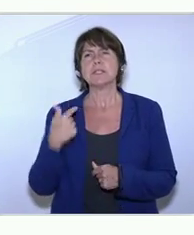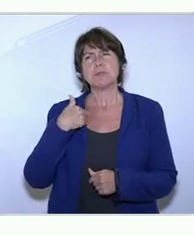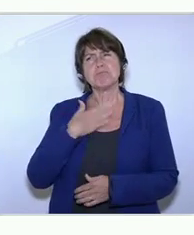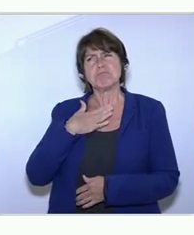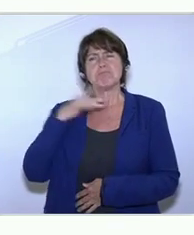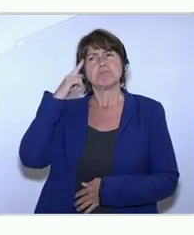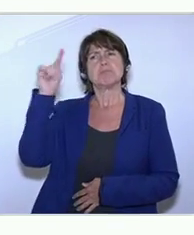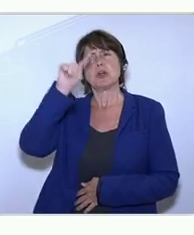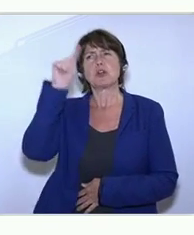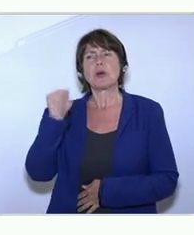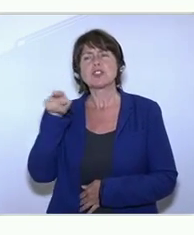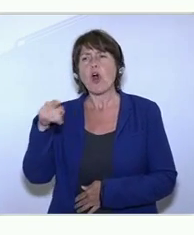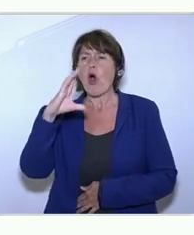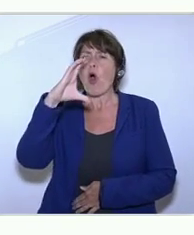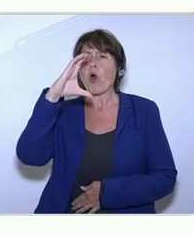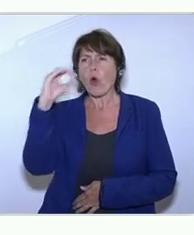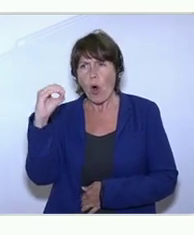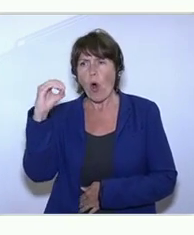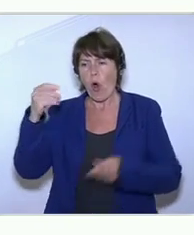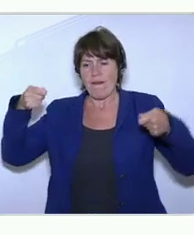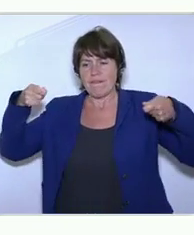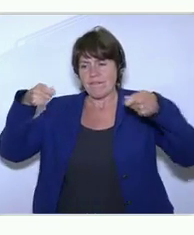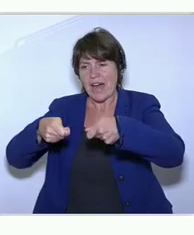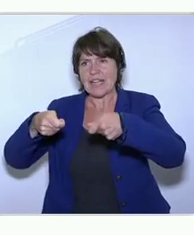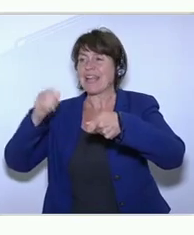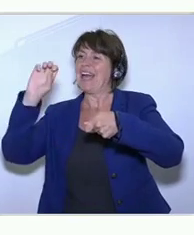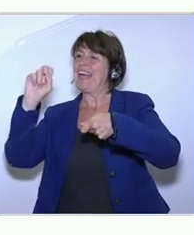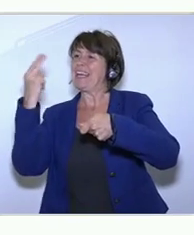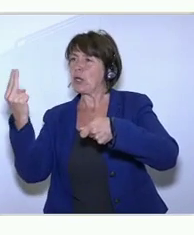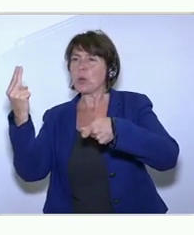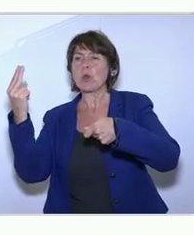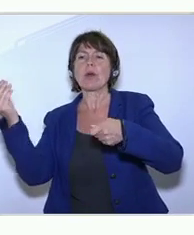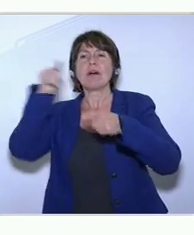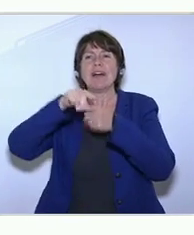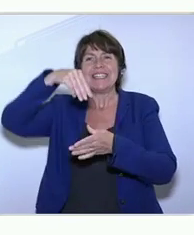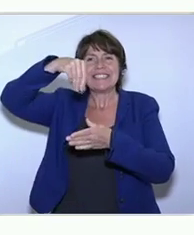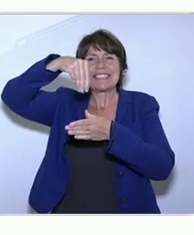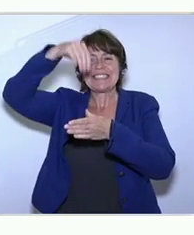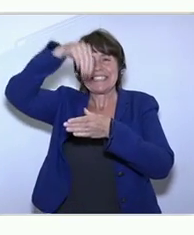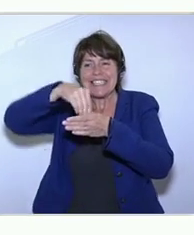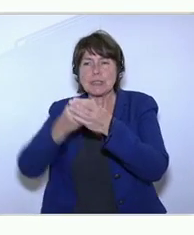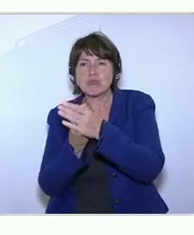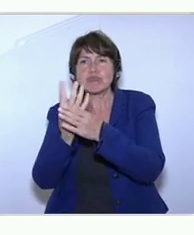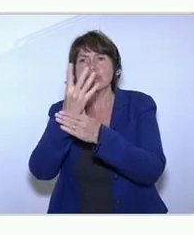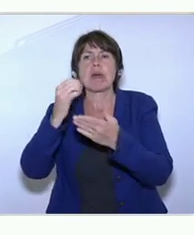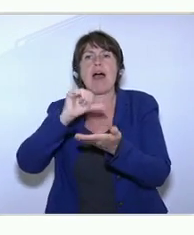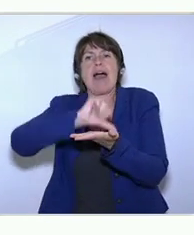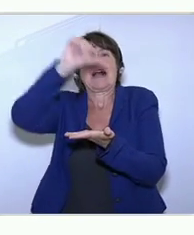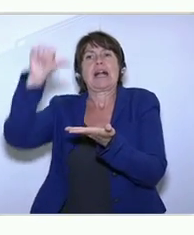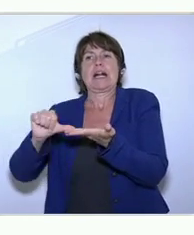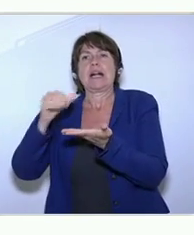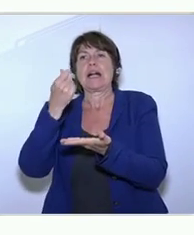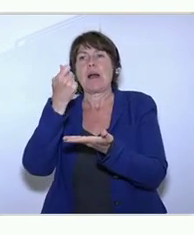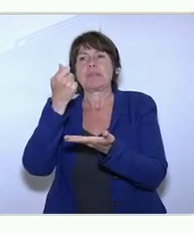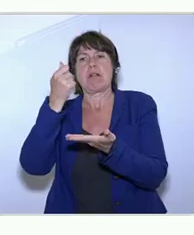you think about co-financing by the EU of these seed capital funds? It was an initiative launched